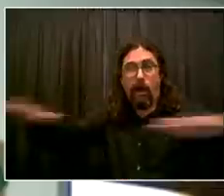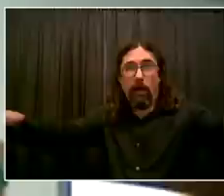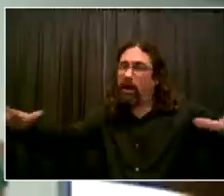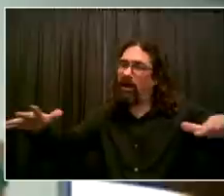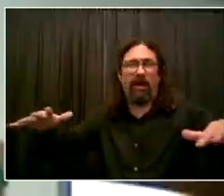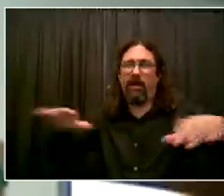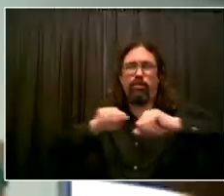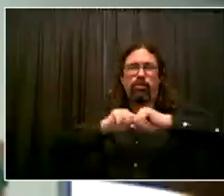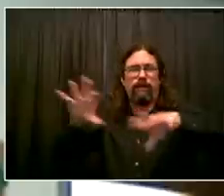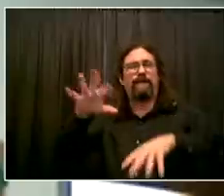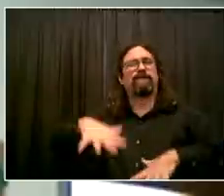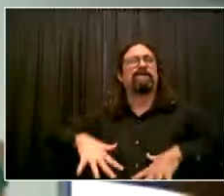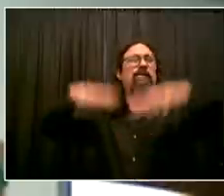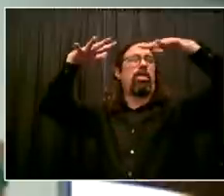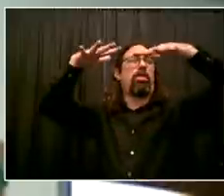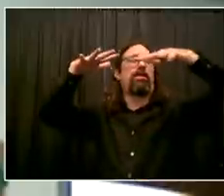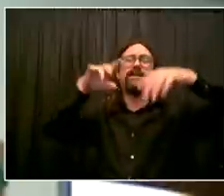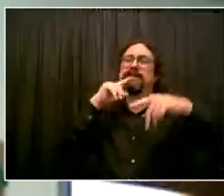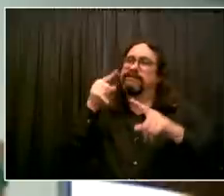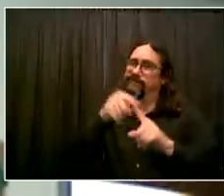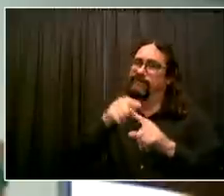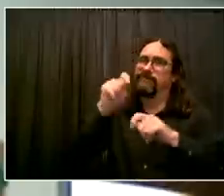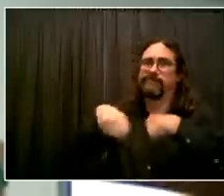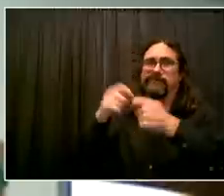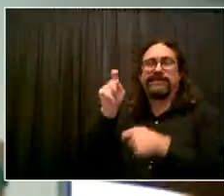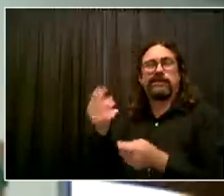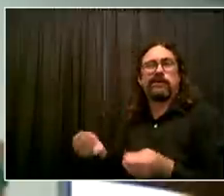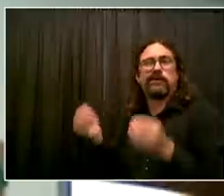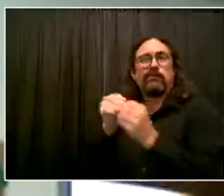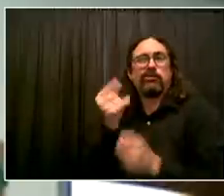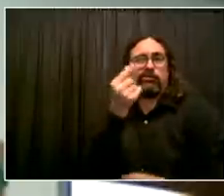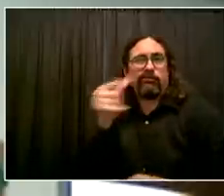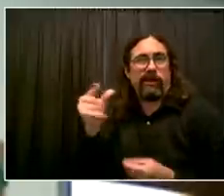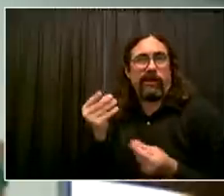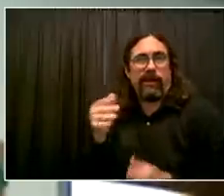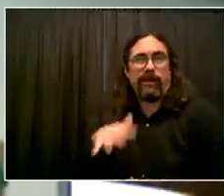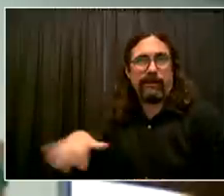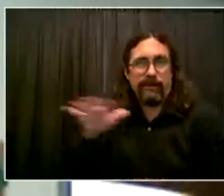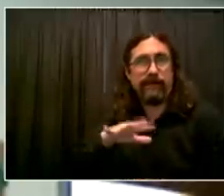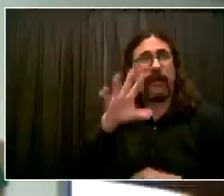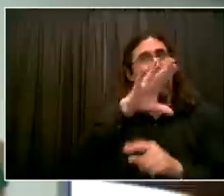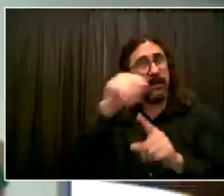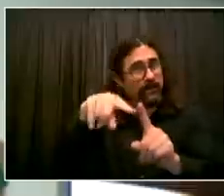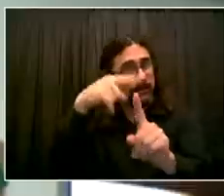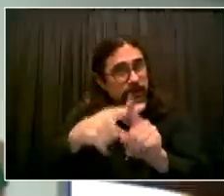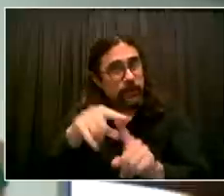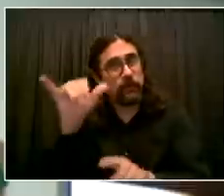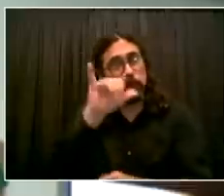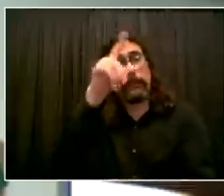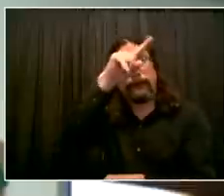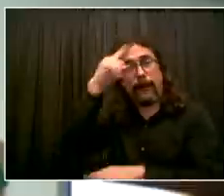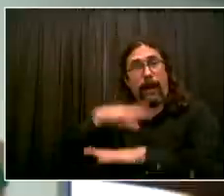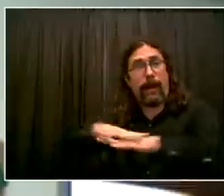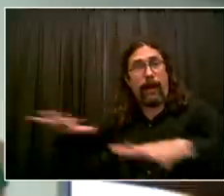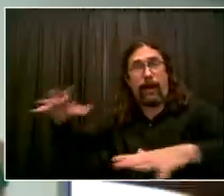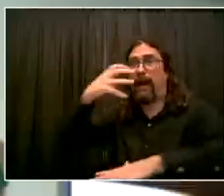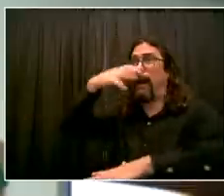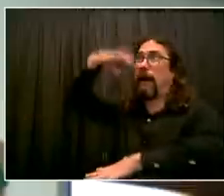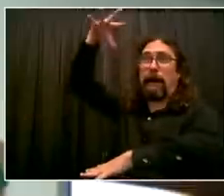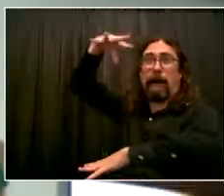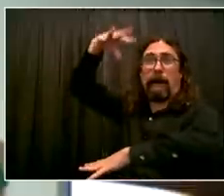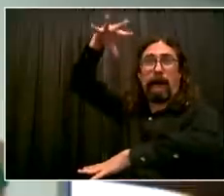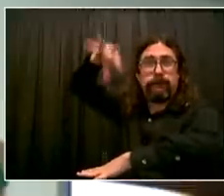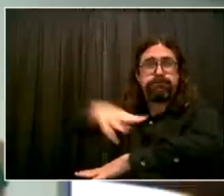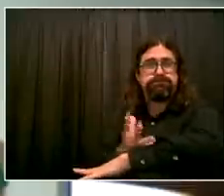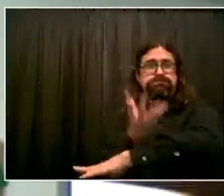extreme heat. And for the rest of the days, provide recreational spaces for New Yorker. So it is a proverbial